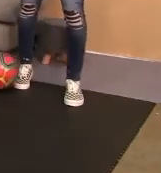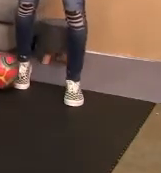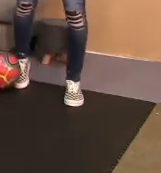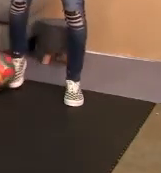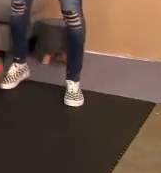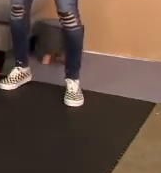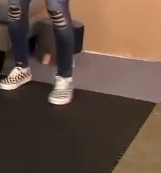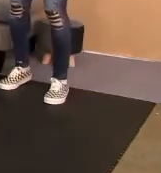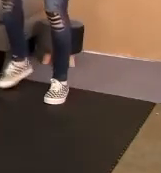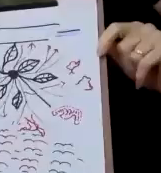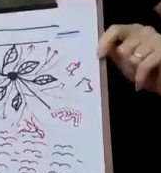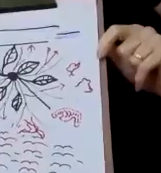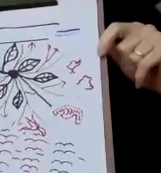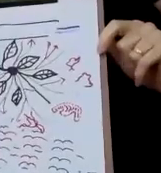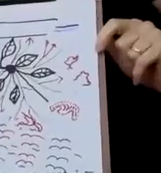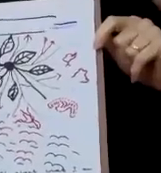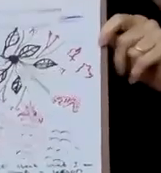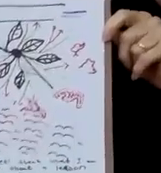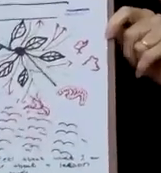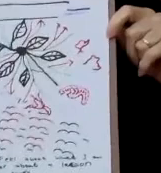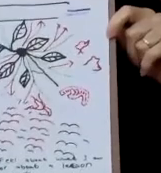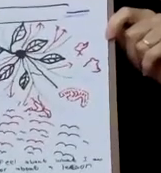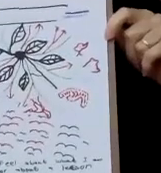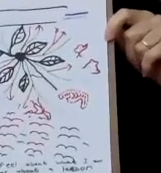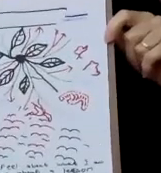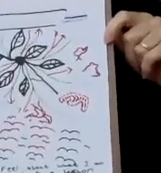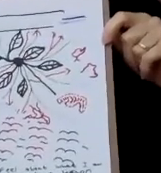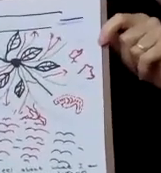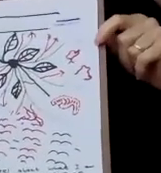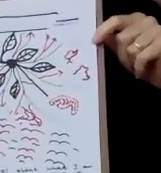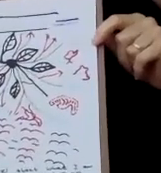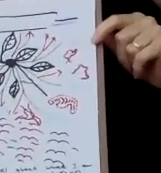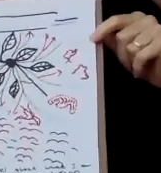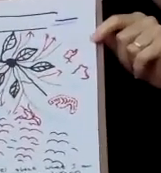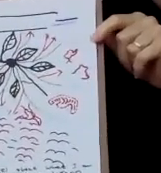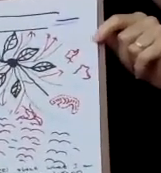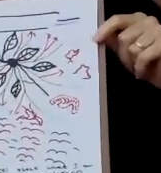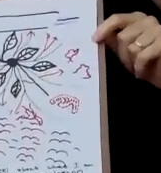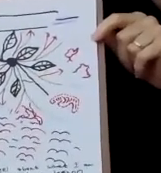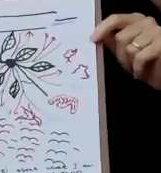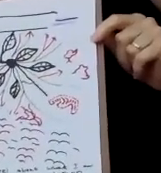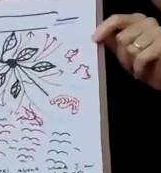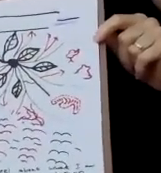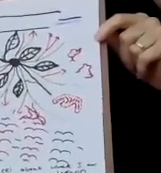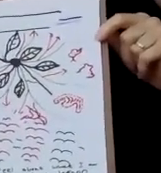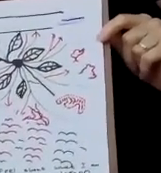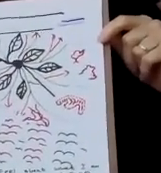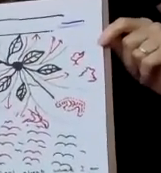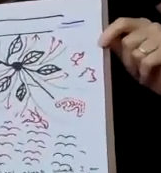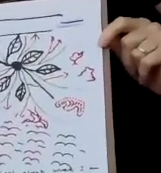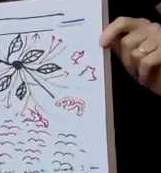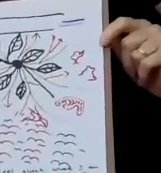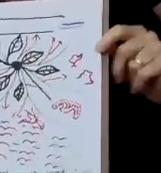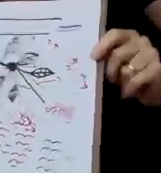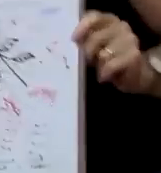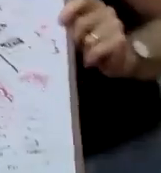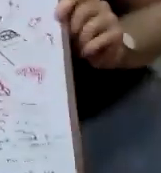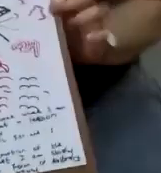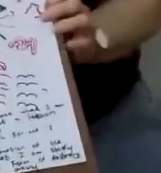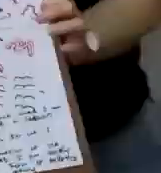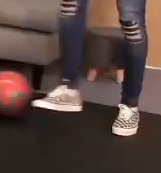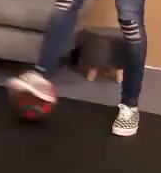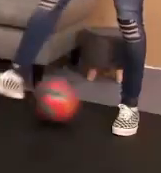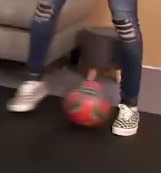abstract voice so that I can be able to remember what I'm reading or what I am learning, because emotionally we get